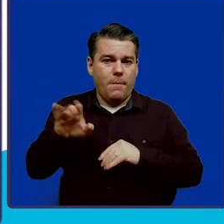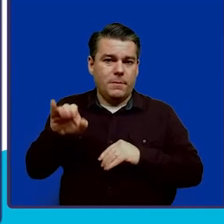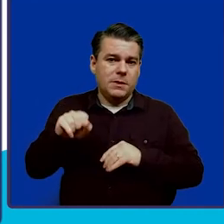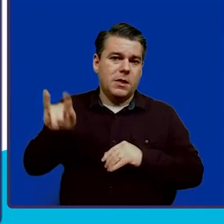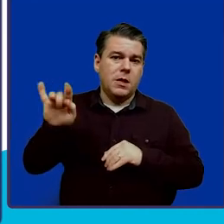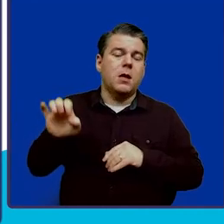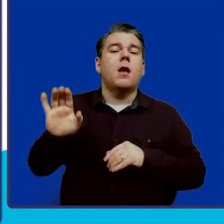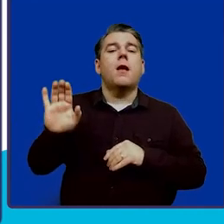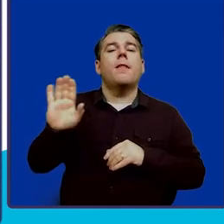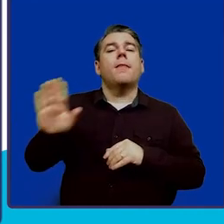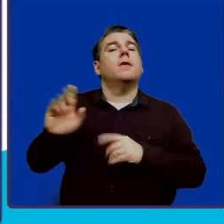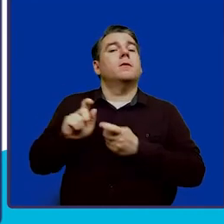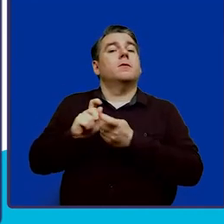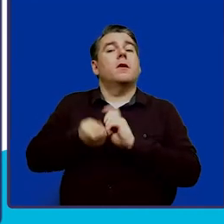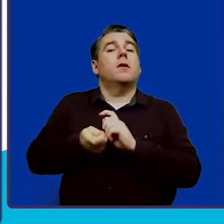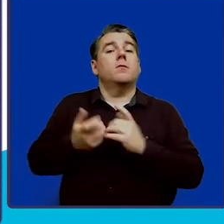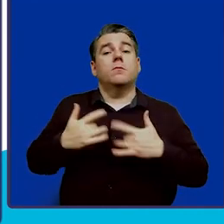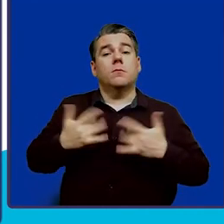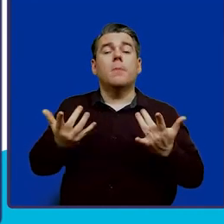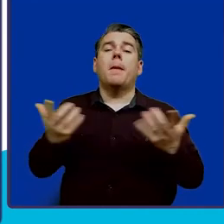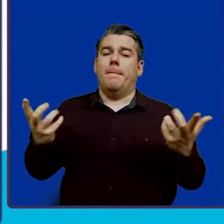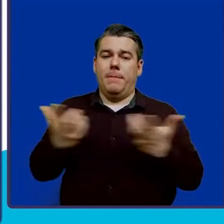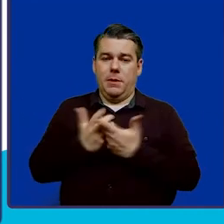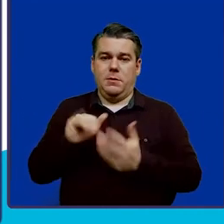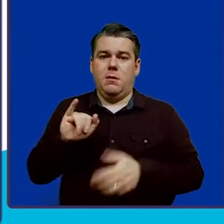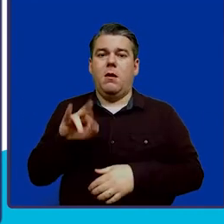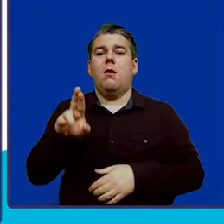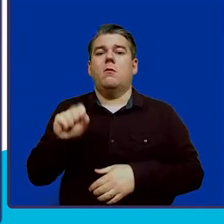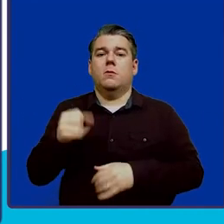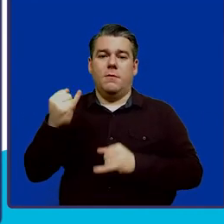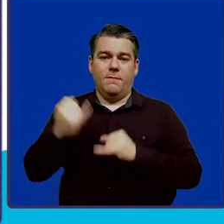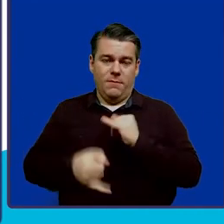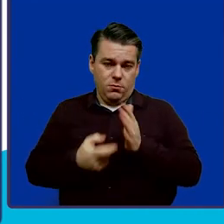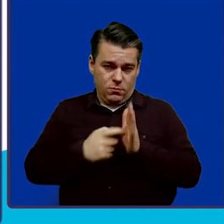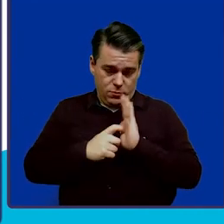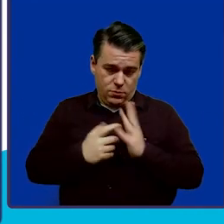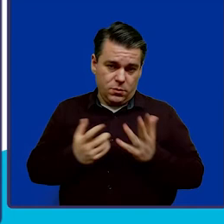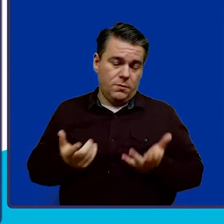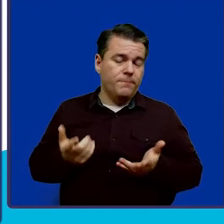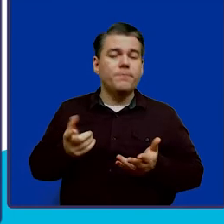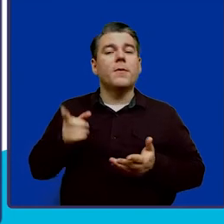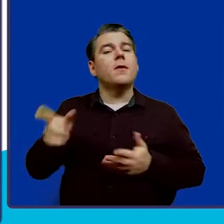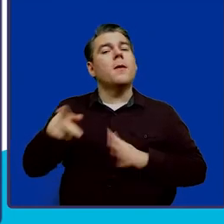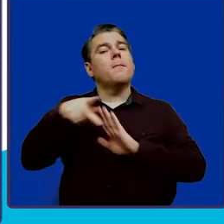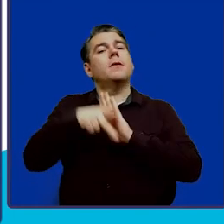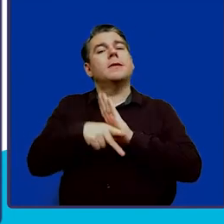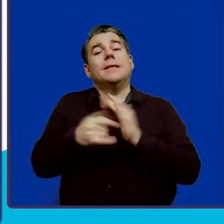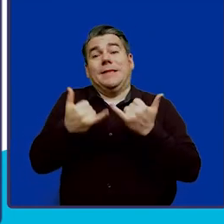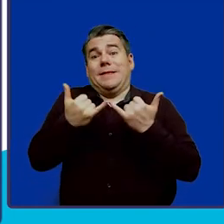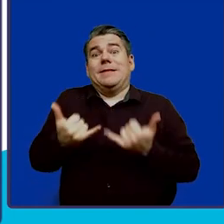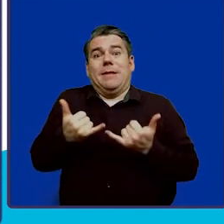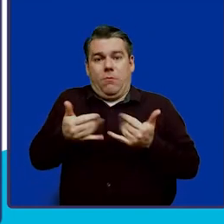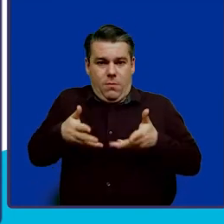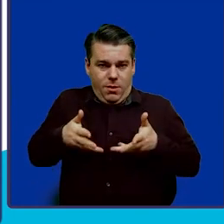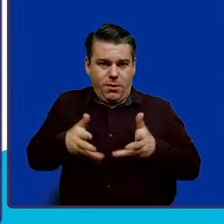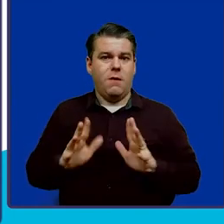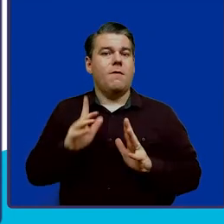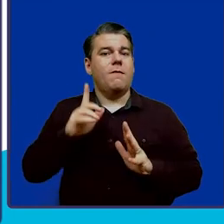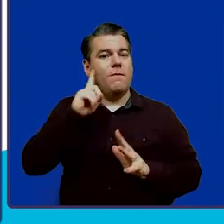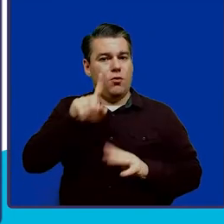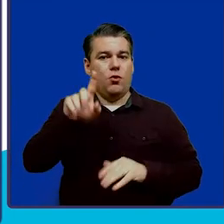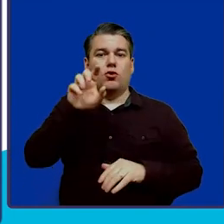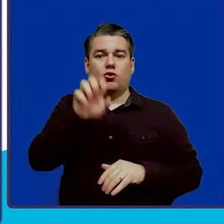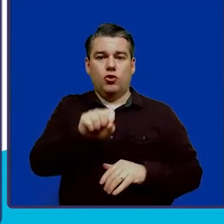Their update is also in line with the IRS final regs, in which their policy now allows for a